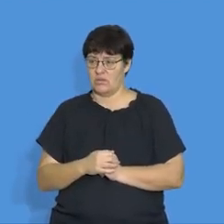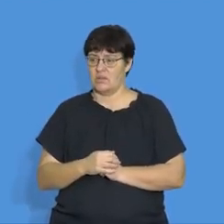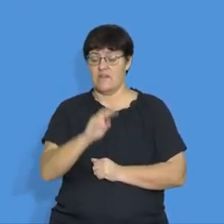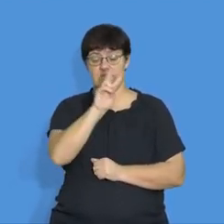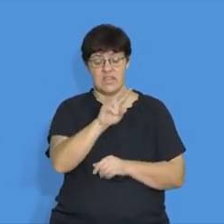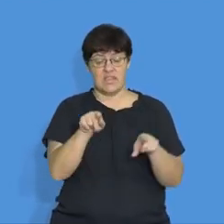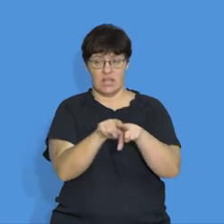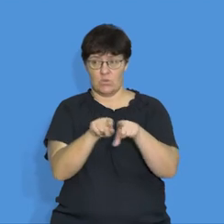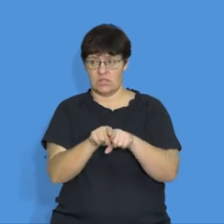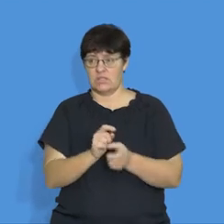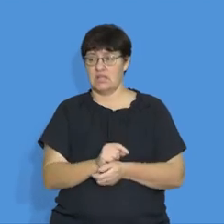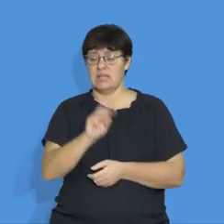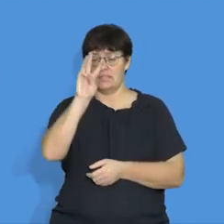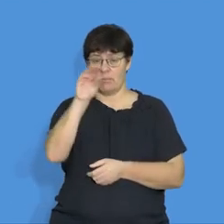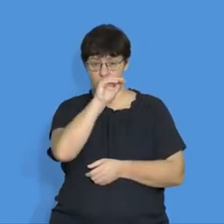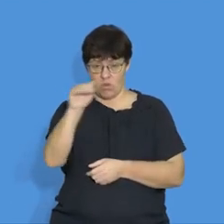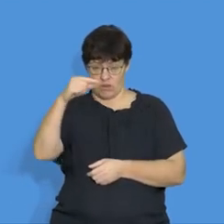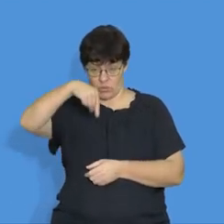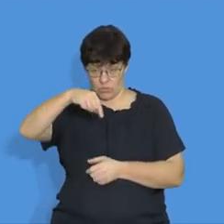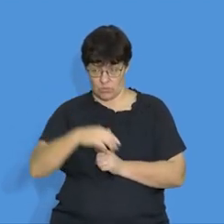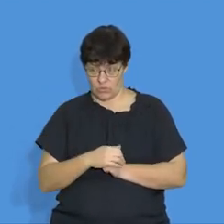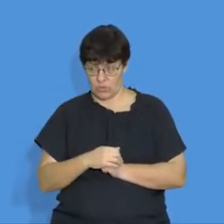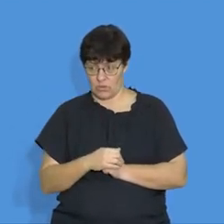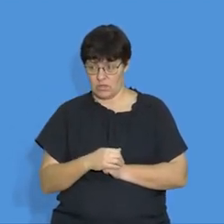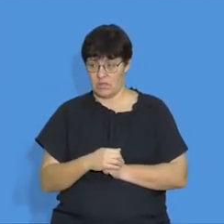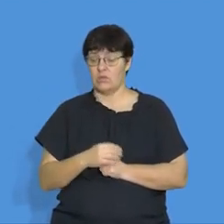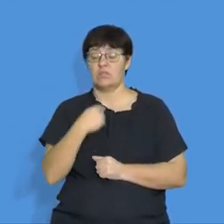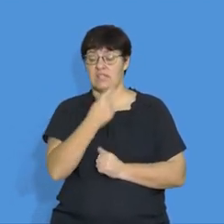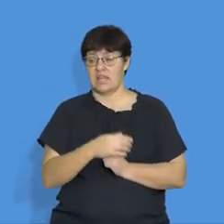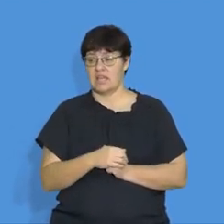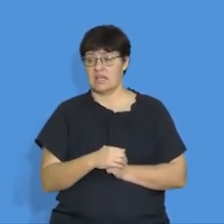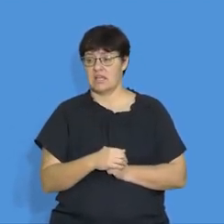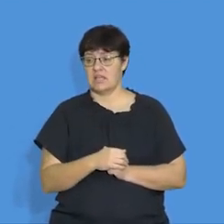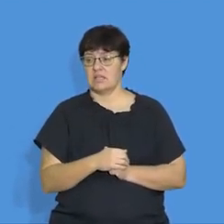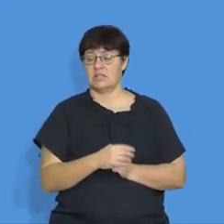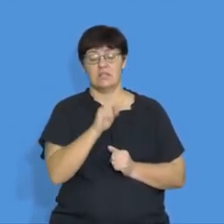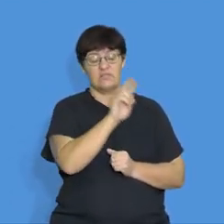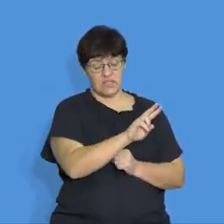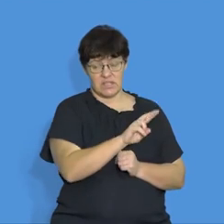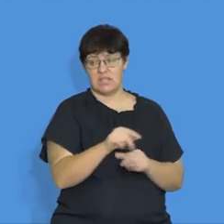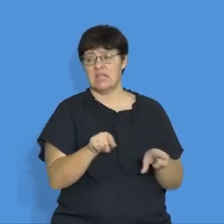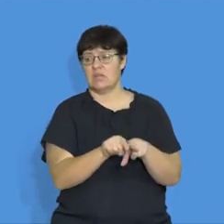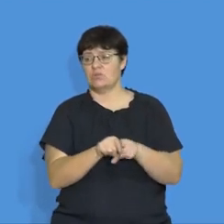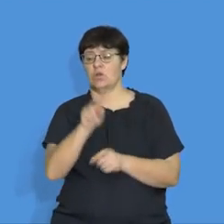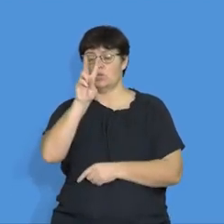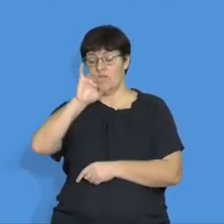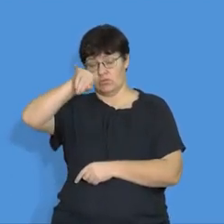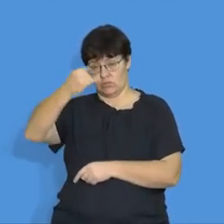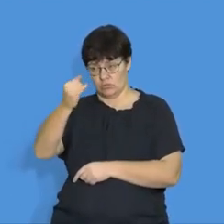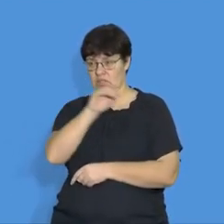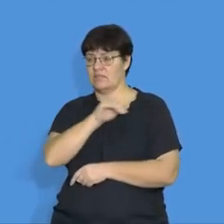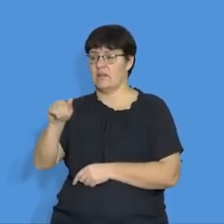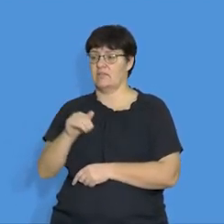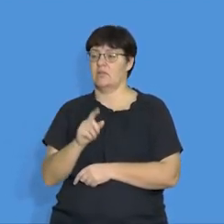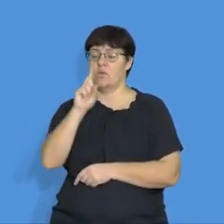equals to W over Q, then if we're saying that's 12 volts, then we're saying V is equals to 12 joules divided by